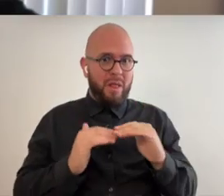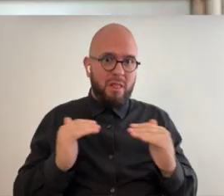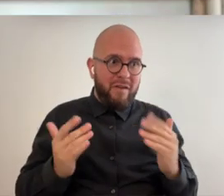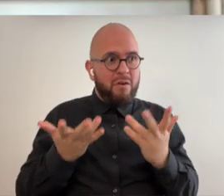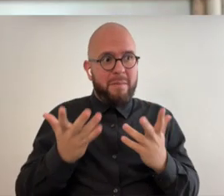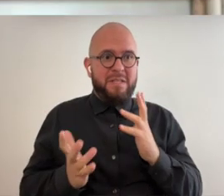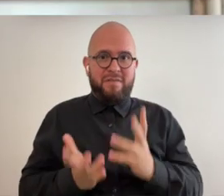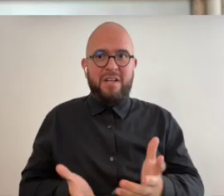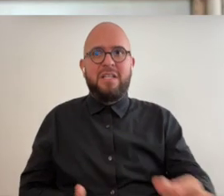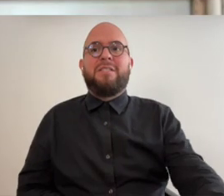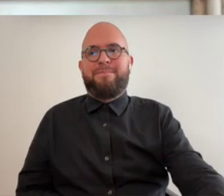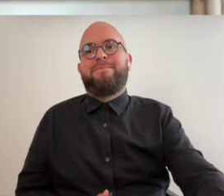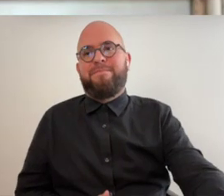okay